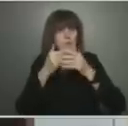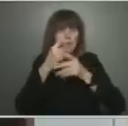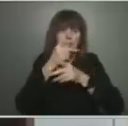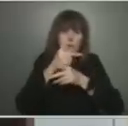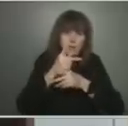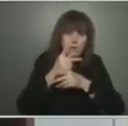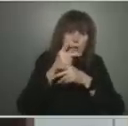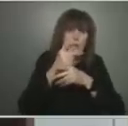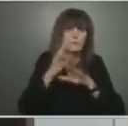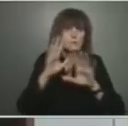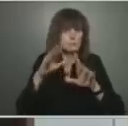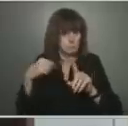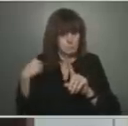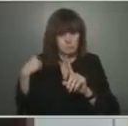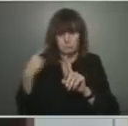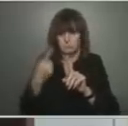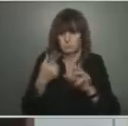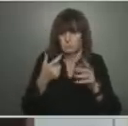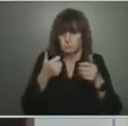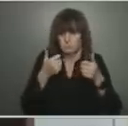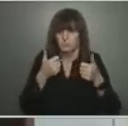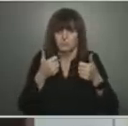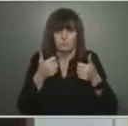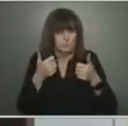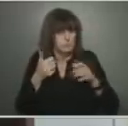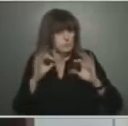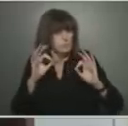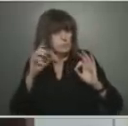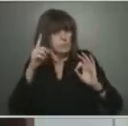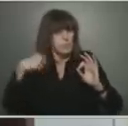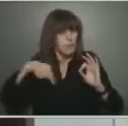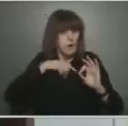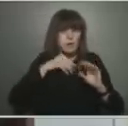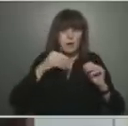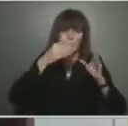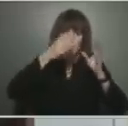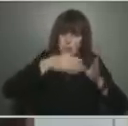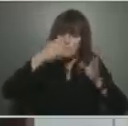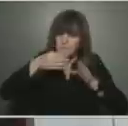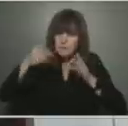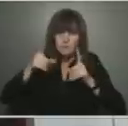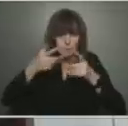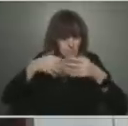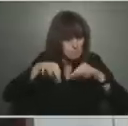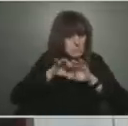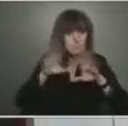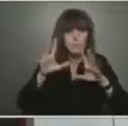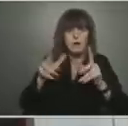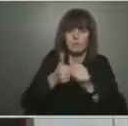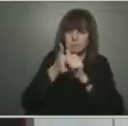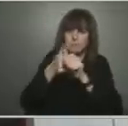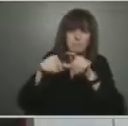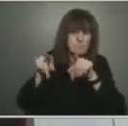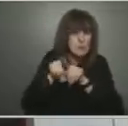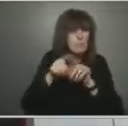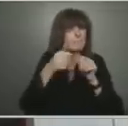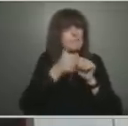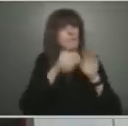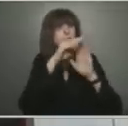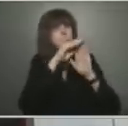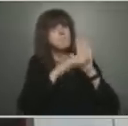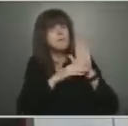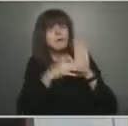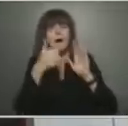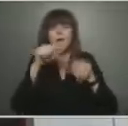And individuals should have that same approach. Adhere to all the best practices, do a risk assessment when you go out, and